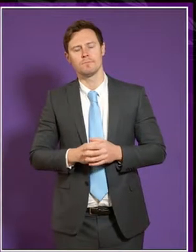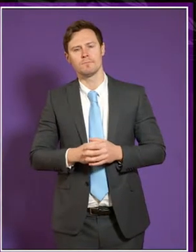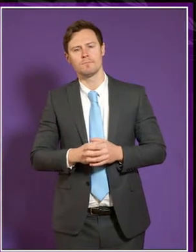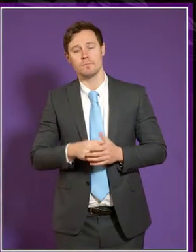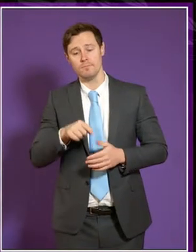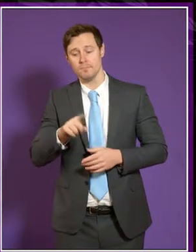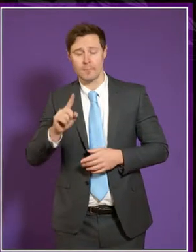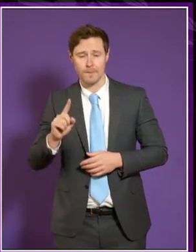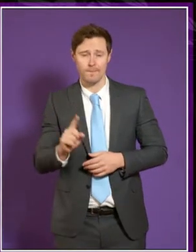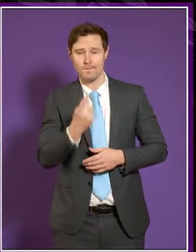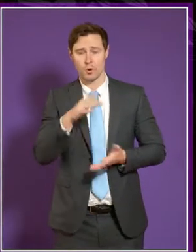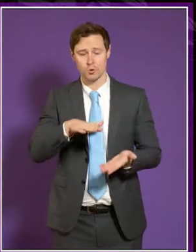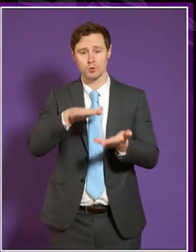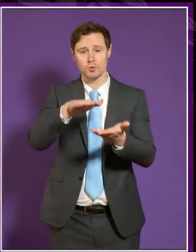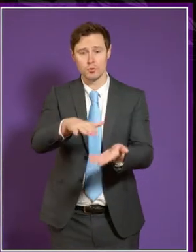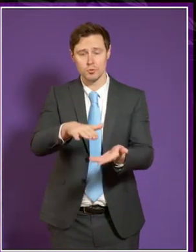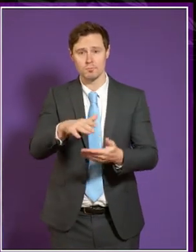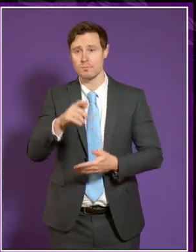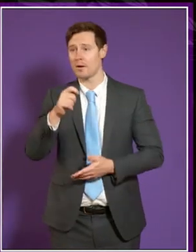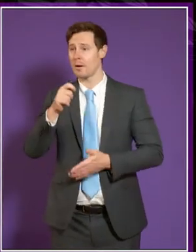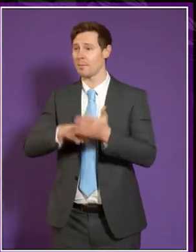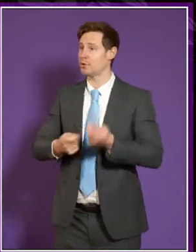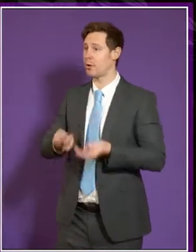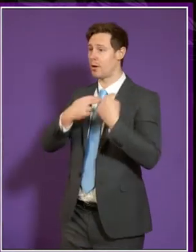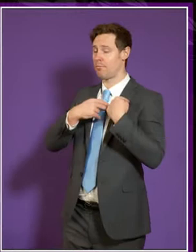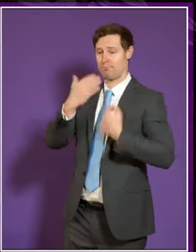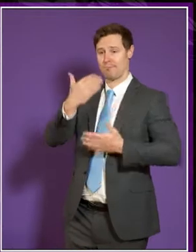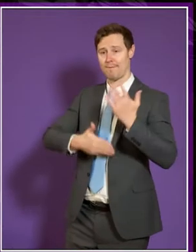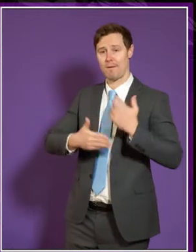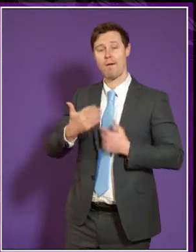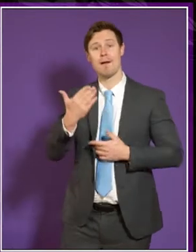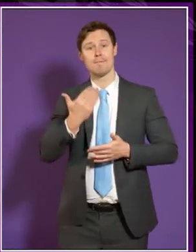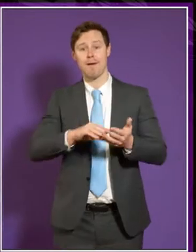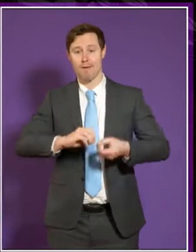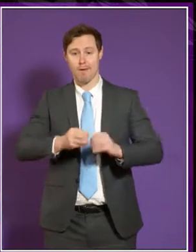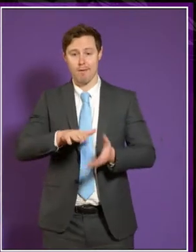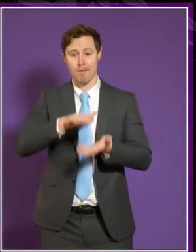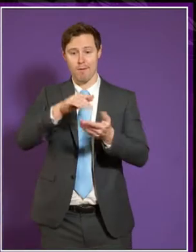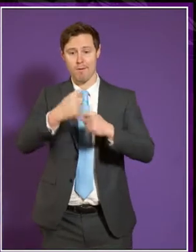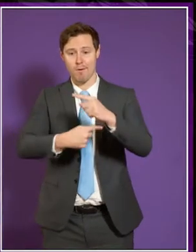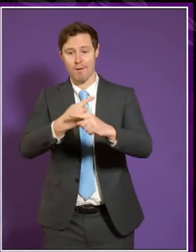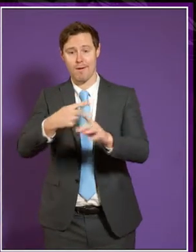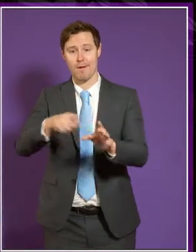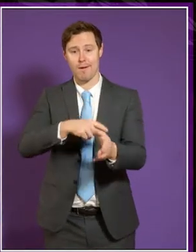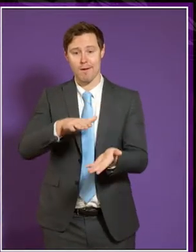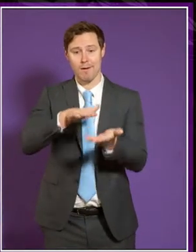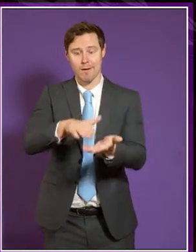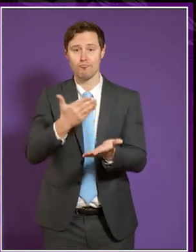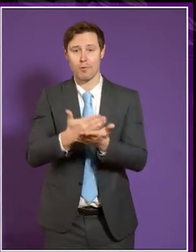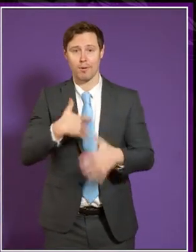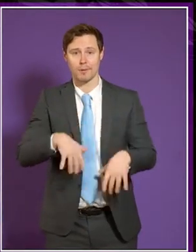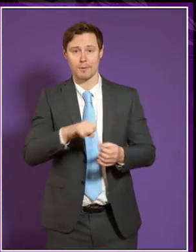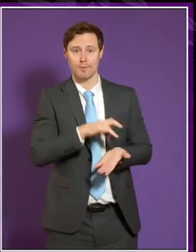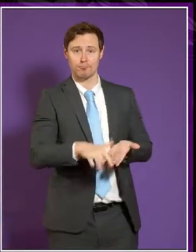As it's the first time there hasn't been a commissioner before and there's been no annual report, I'm starting literally with blank sheet of paper.